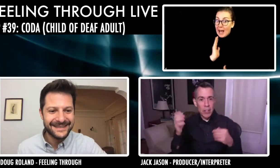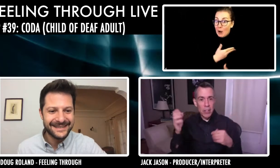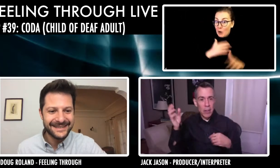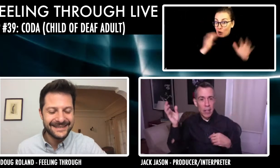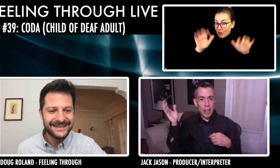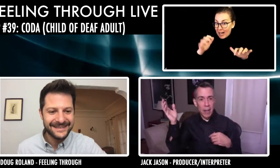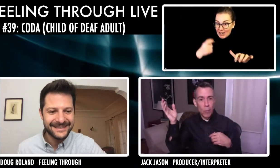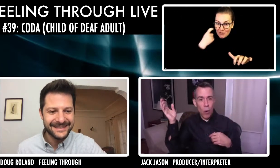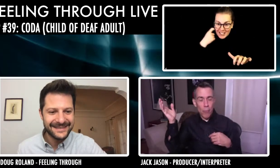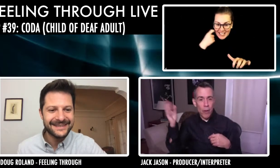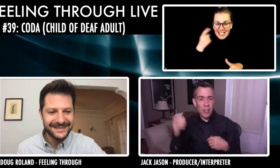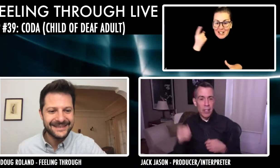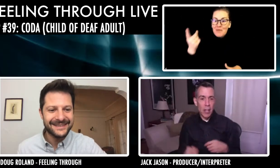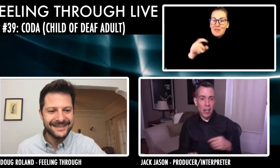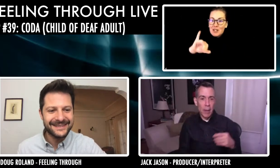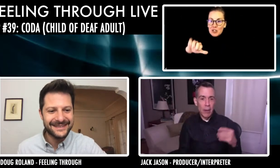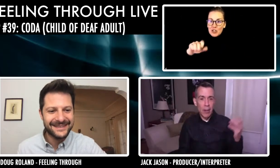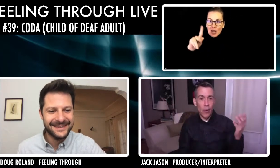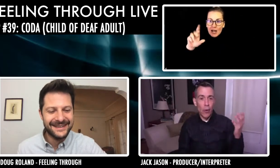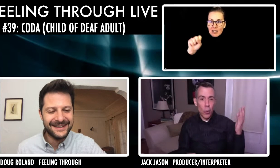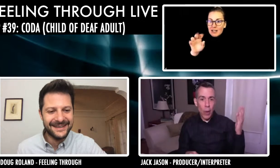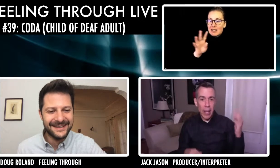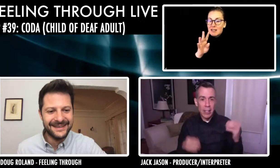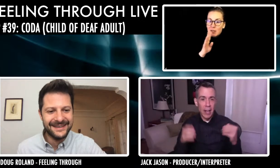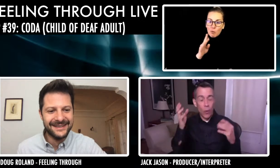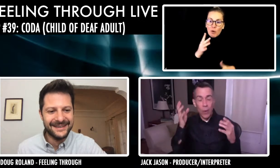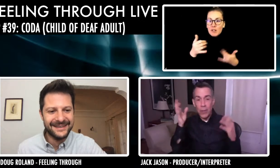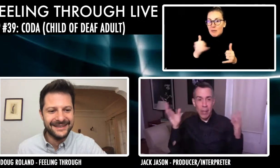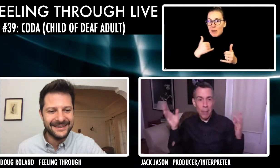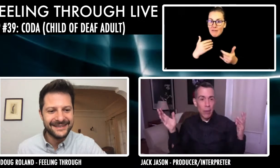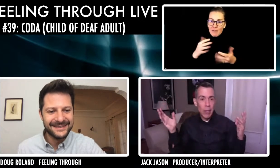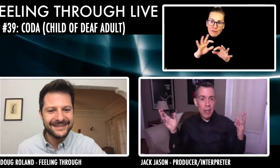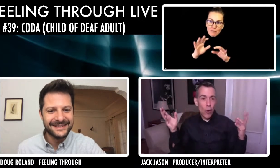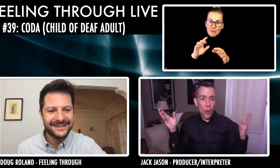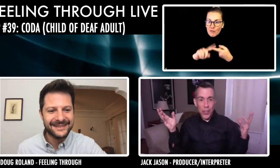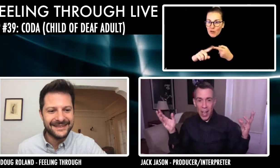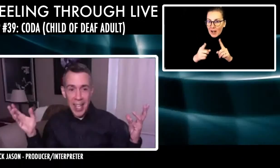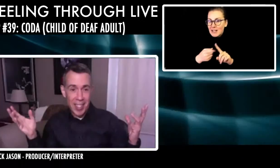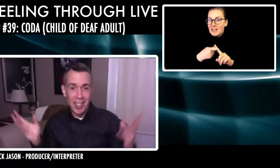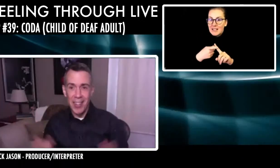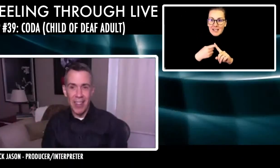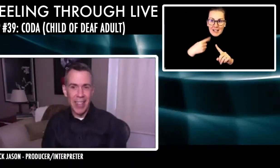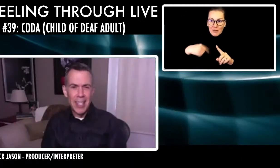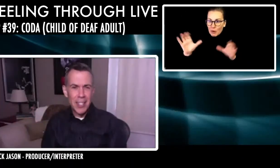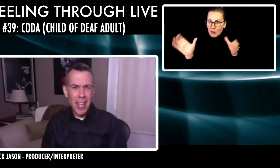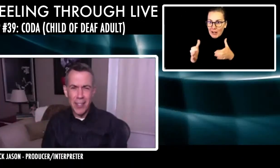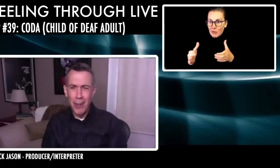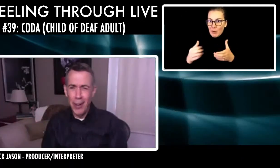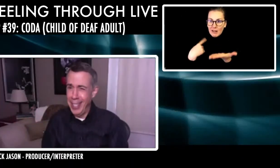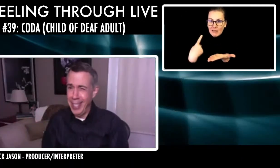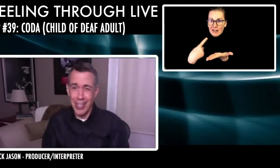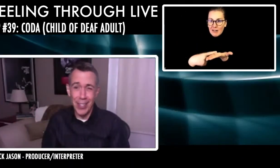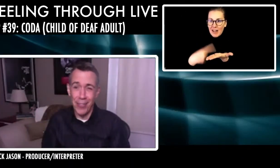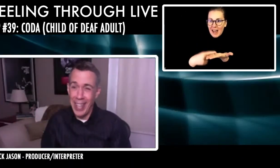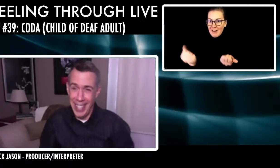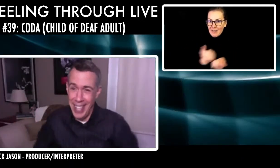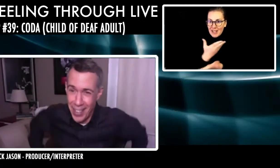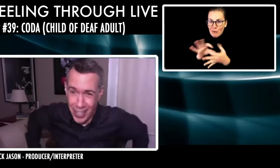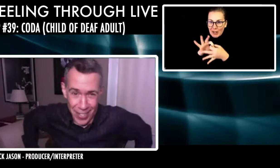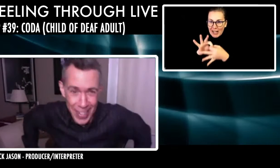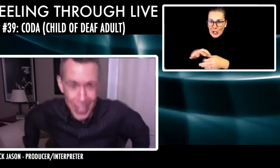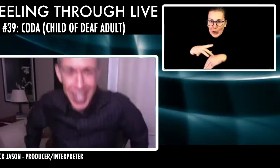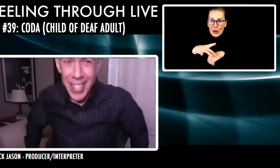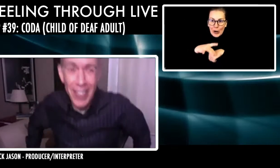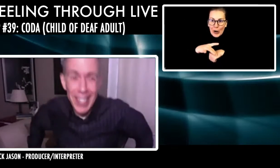cold fronts and, and, and warm fronts. And I talk about, you know, earthquakes and I know everything about earth sciences and they're like, Jack, you should find